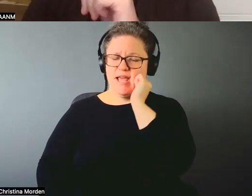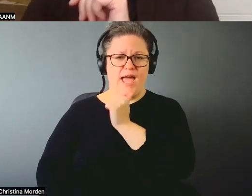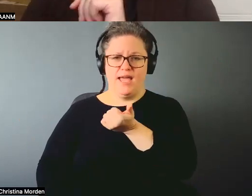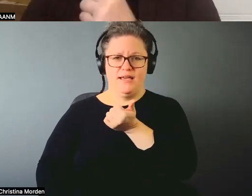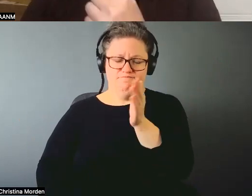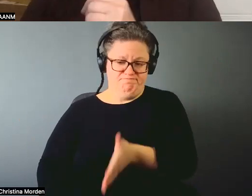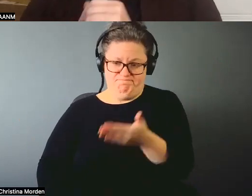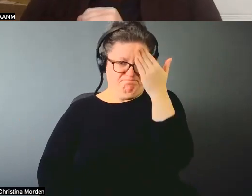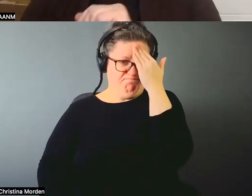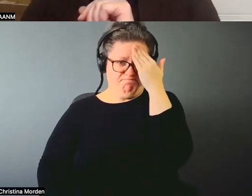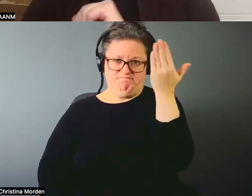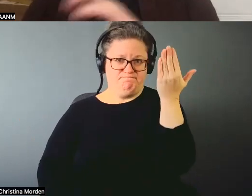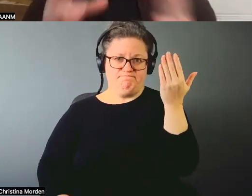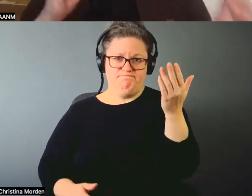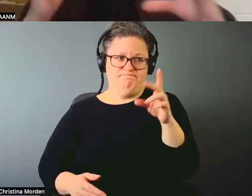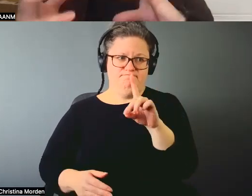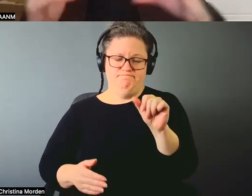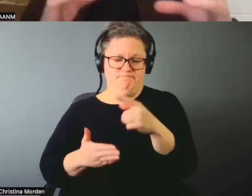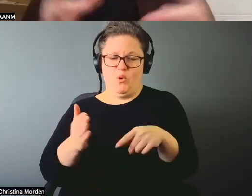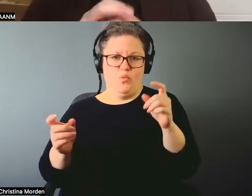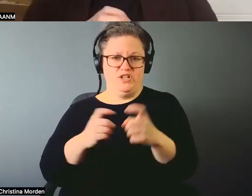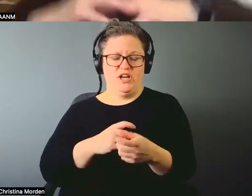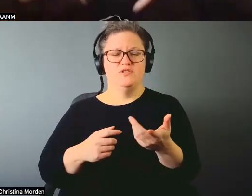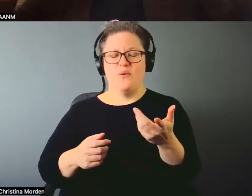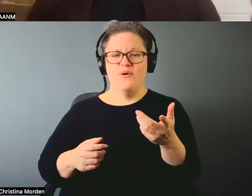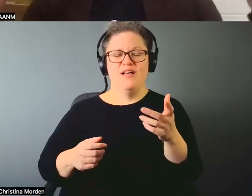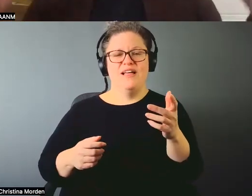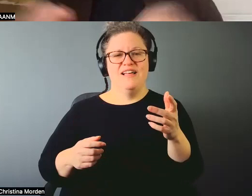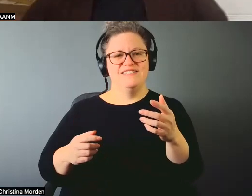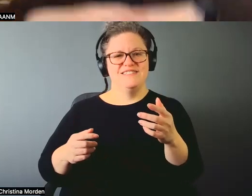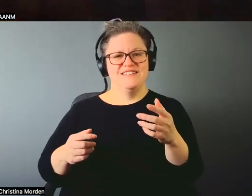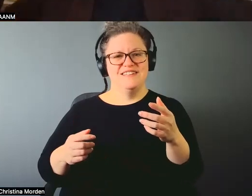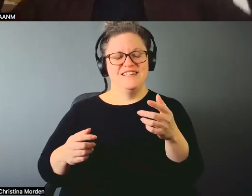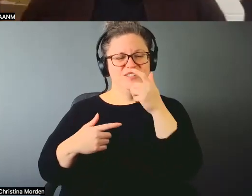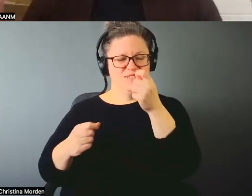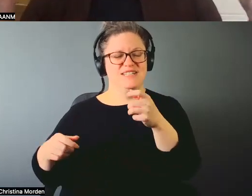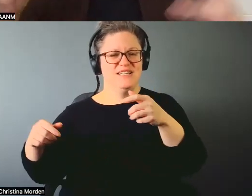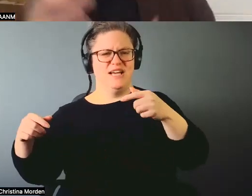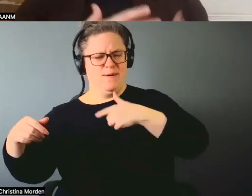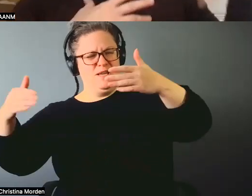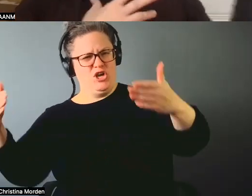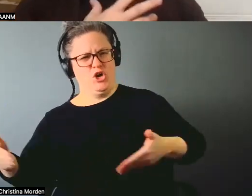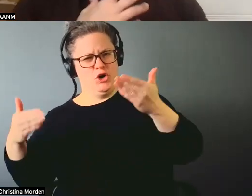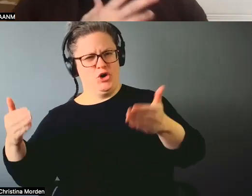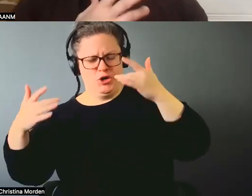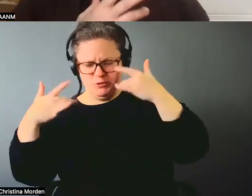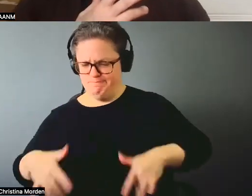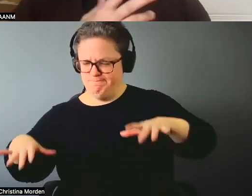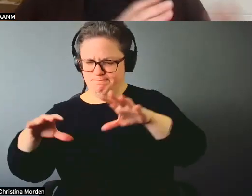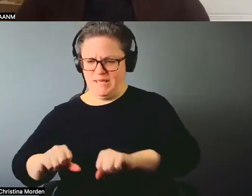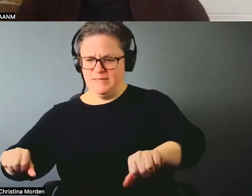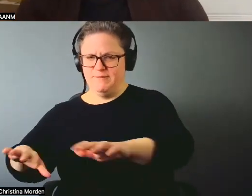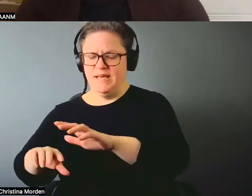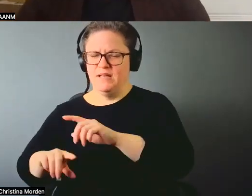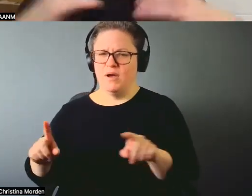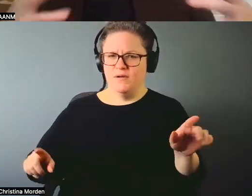know what's going to change with our disabilities. And so that juxtaposition of the, I'm here, I'm taking up space, but I'm also acknowledging